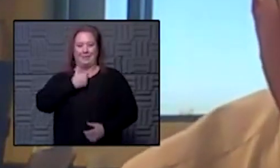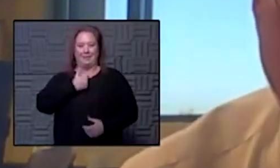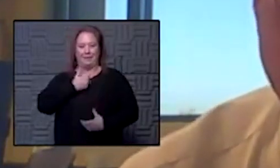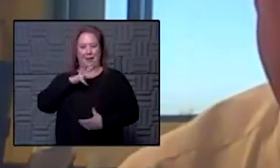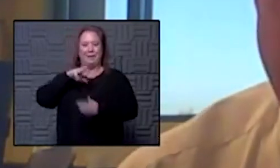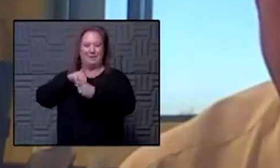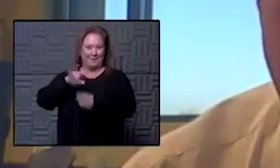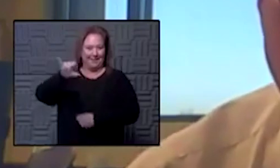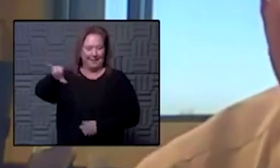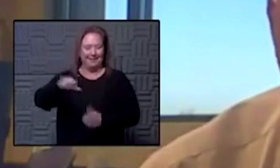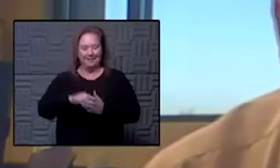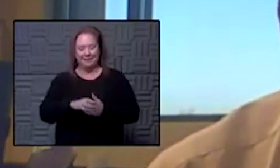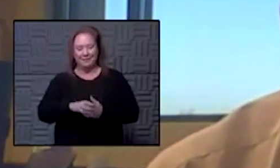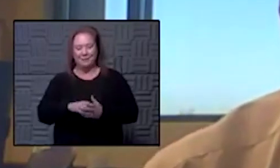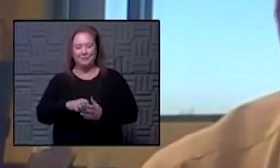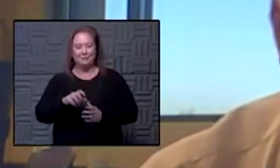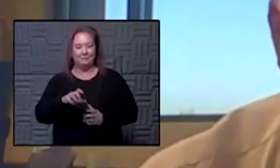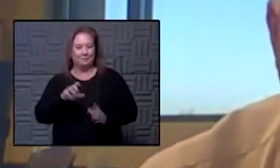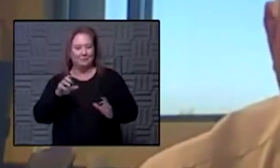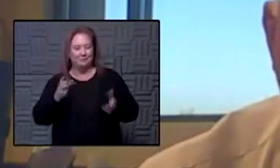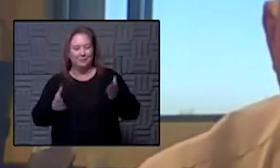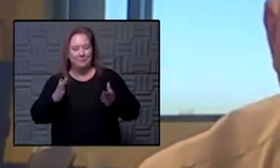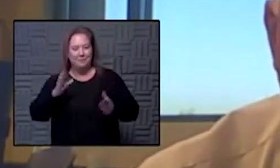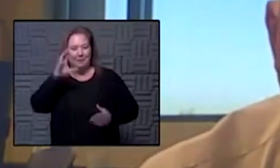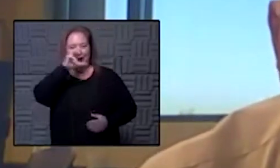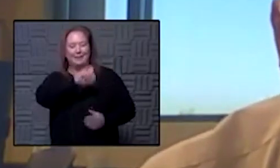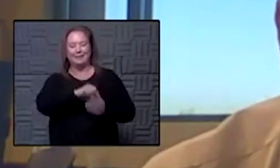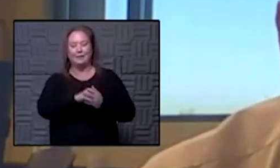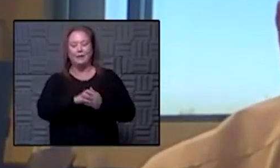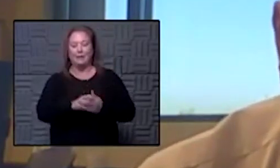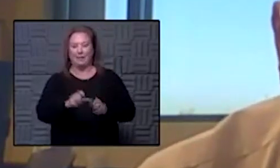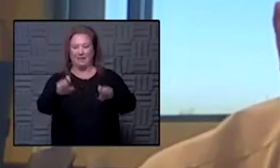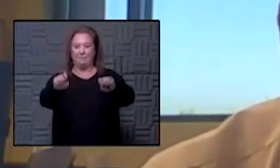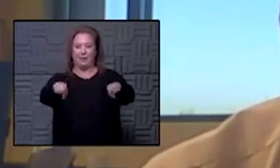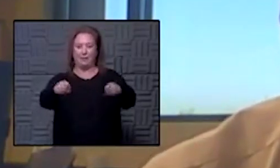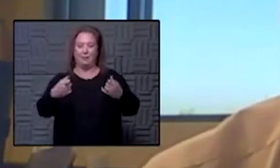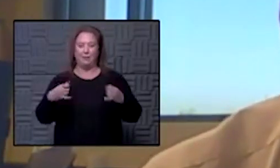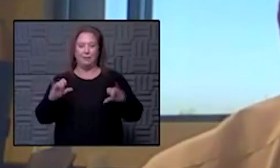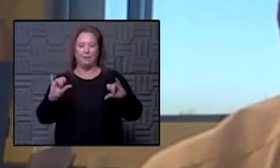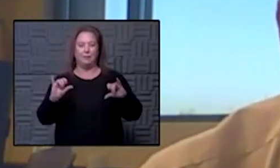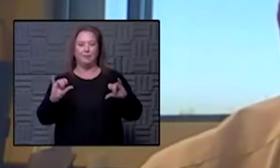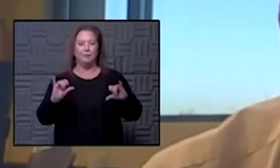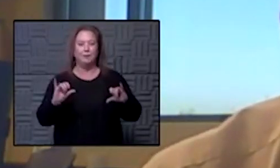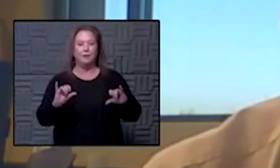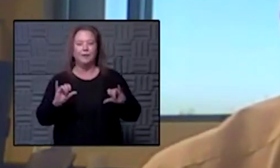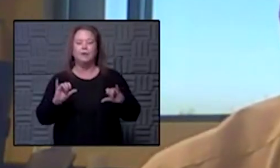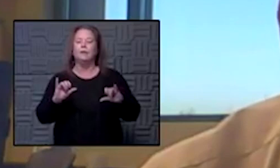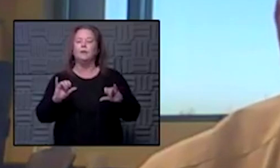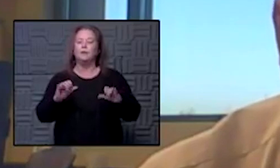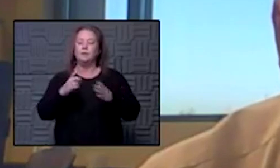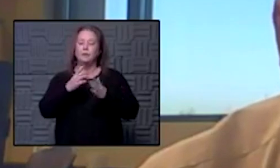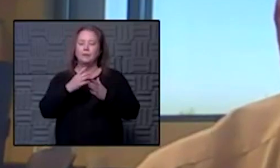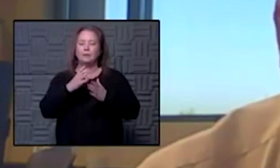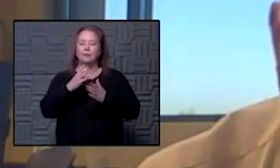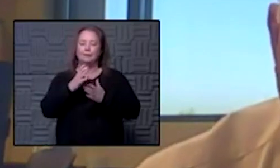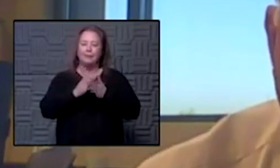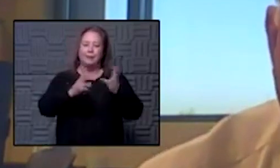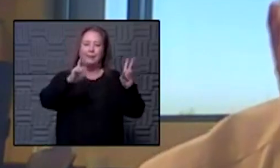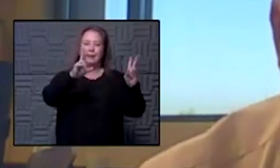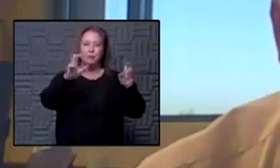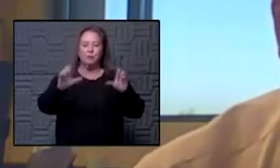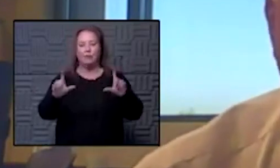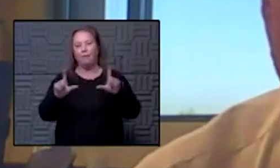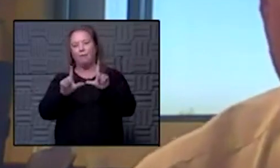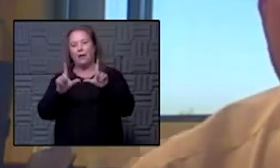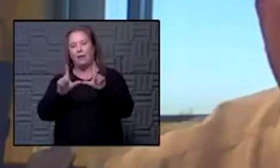corps and uh that it still remains a possibility there are some issues that are not trivial about licensing and